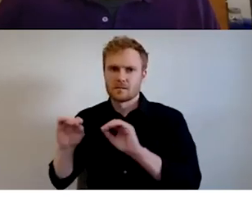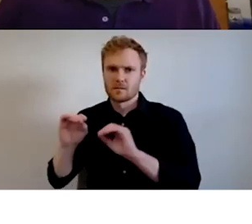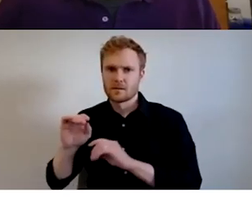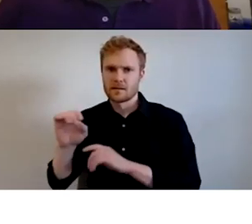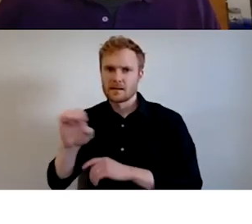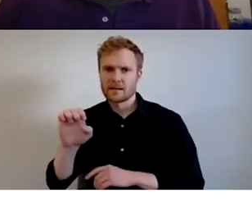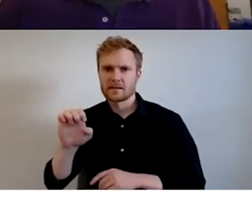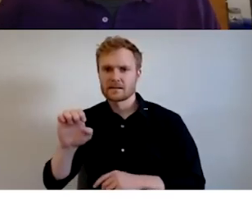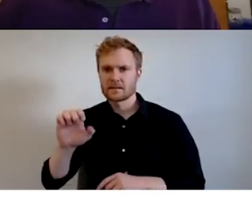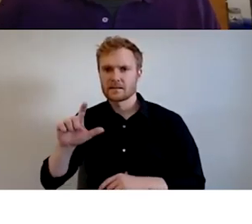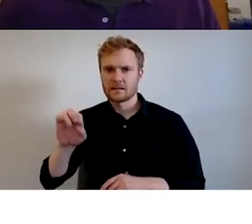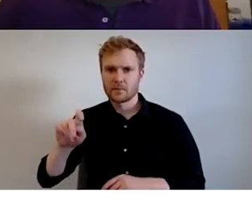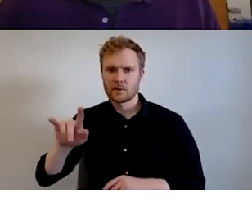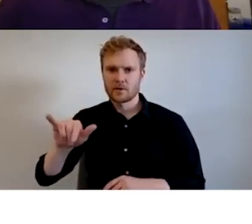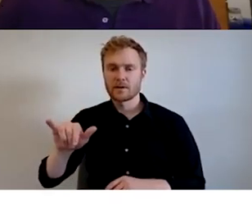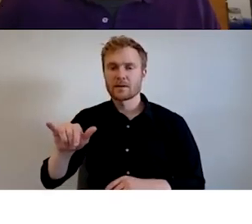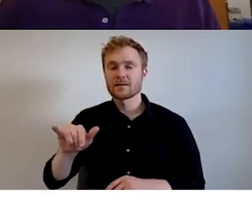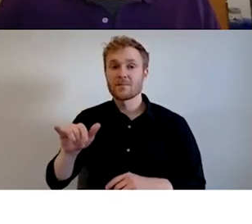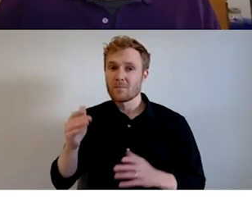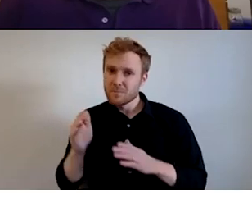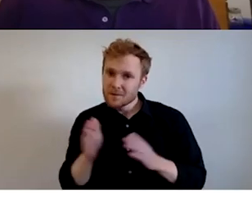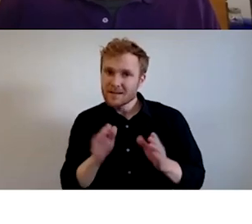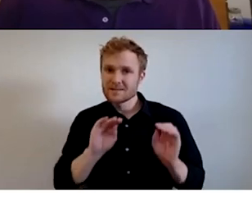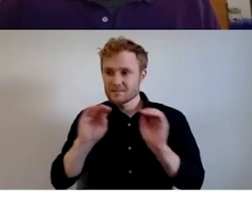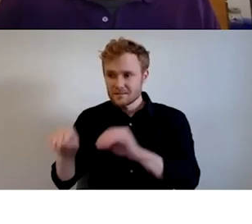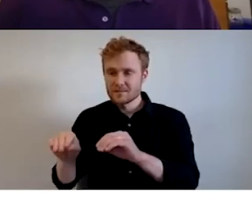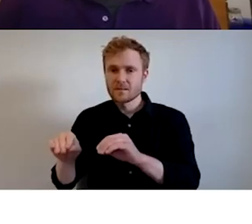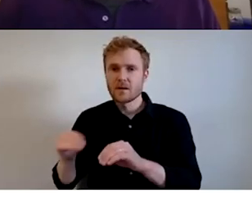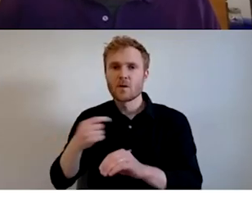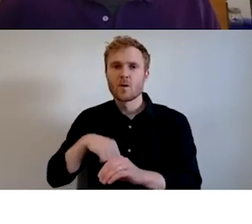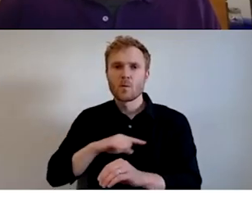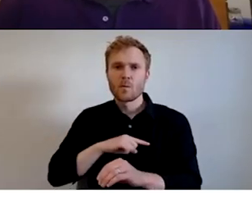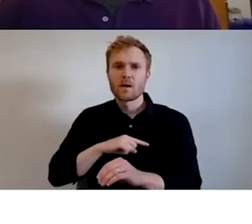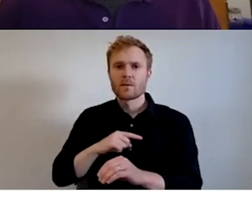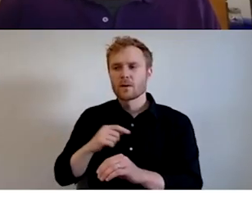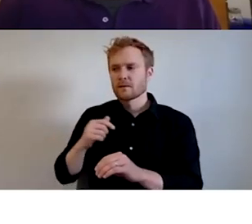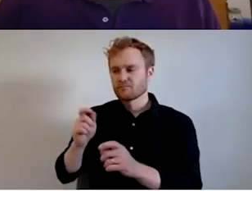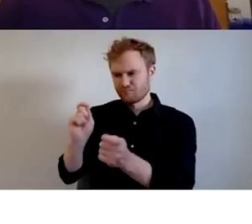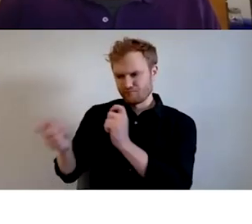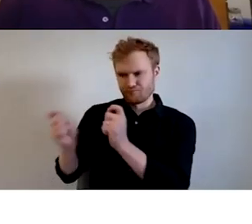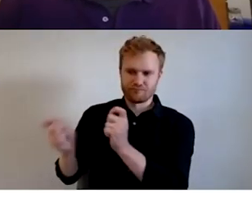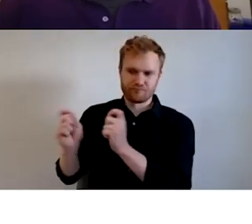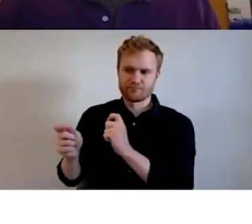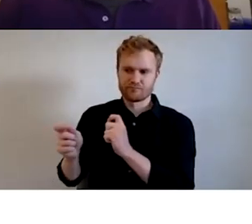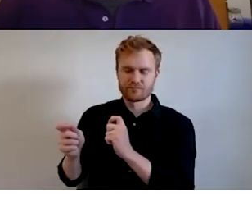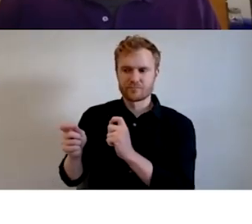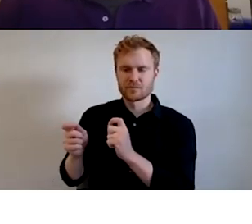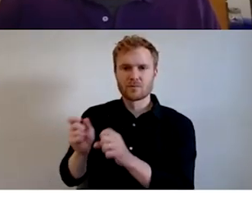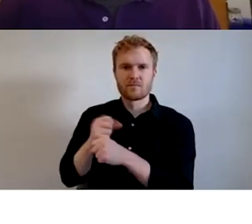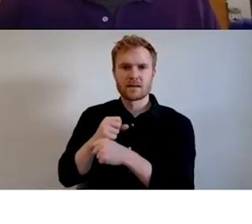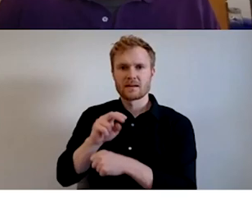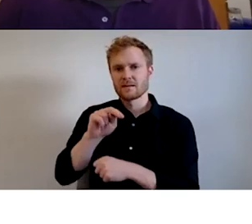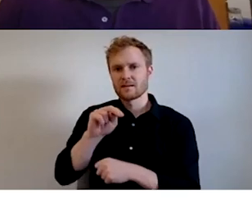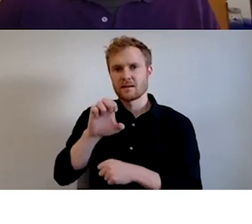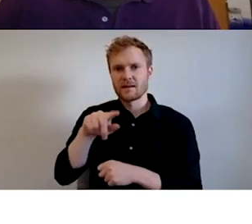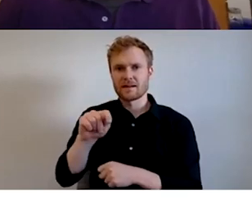planned to relocate. We would do a deep, what we would call a deep retrofit of that building, um, to make it net zero ready. Um,